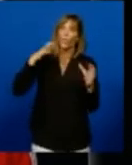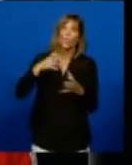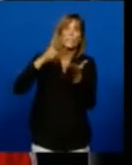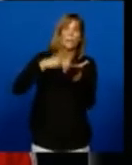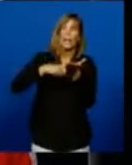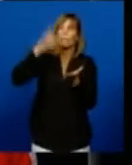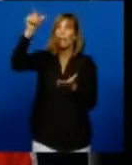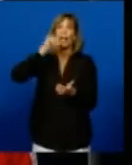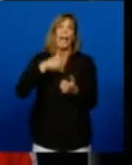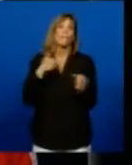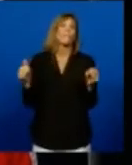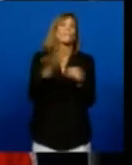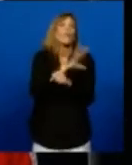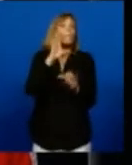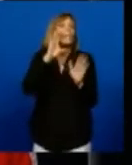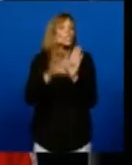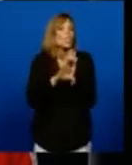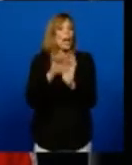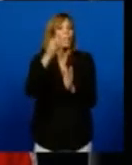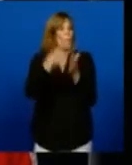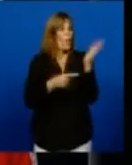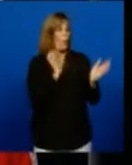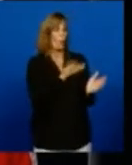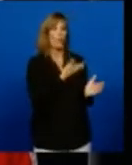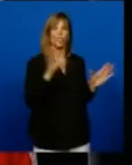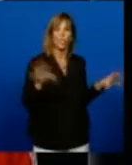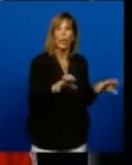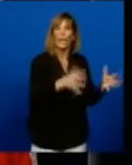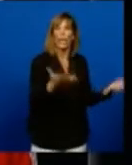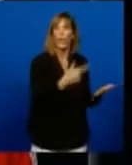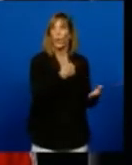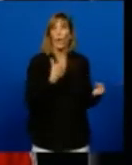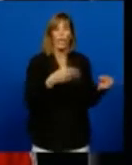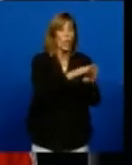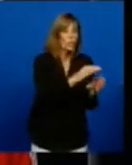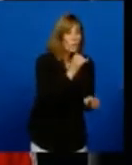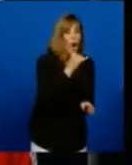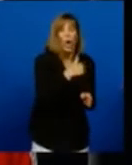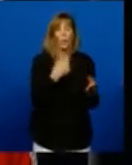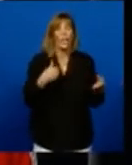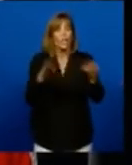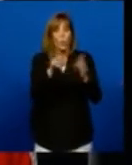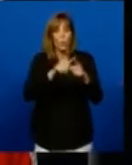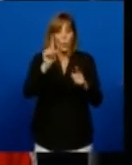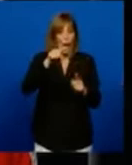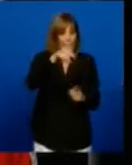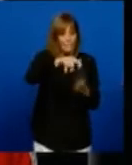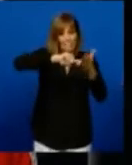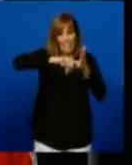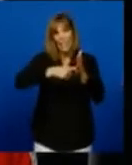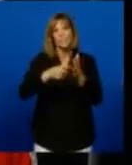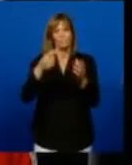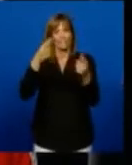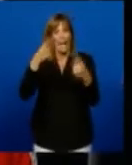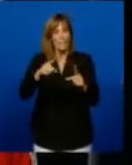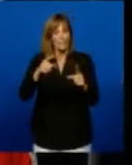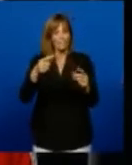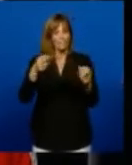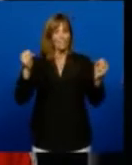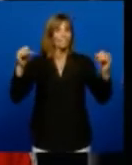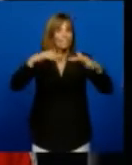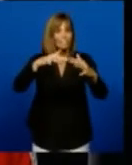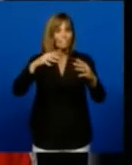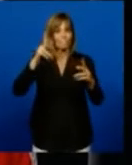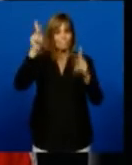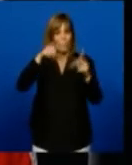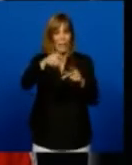entire picture of the things that we're doing. You know, we closed some of the bars where we attributed the higher number of positivity numbers to by